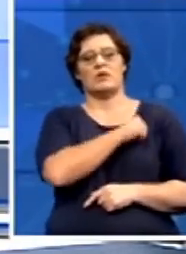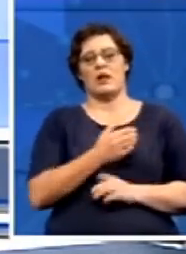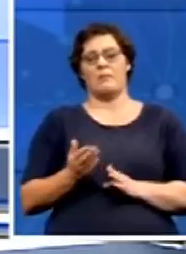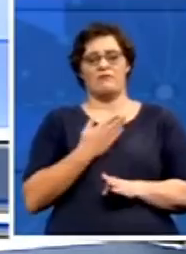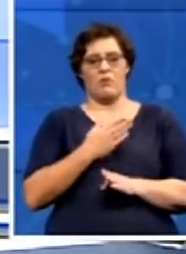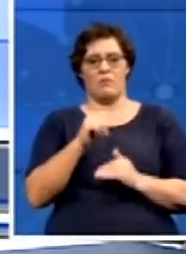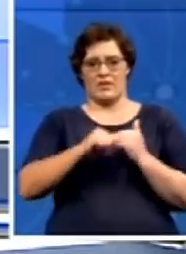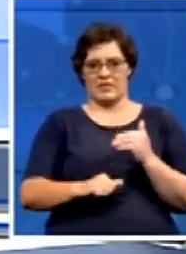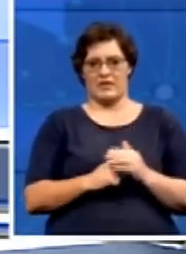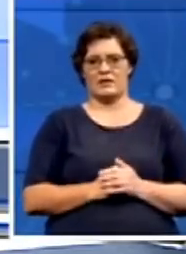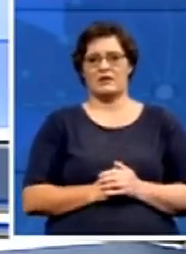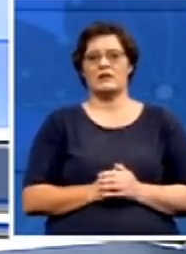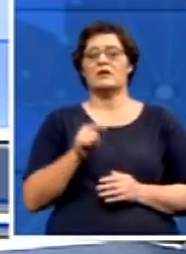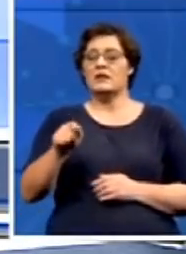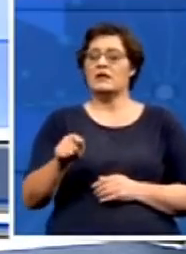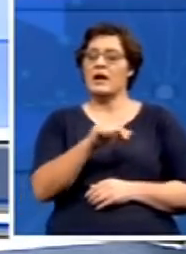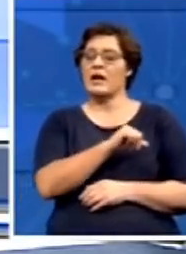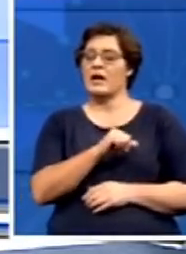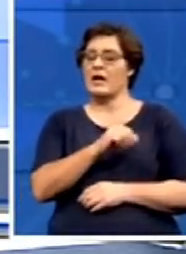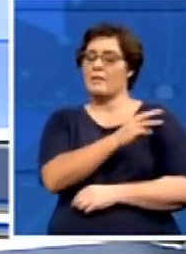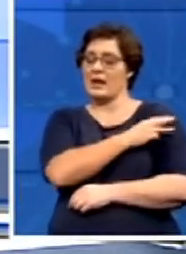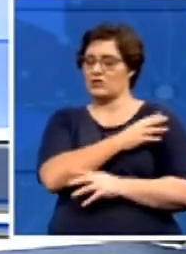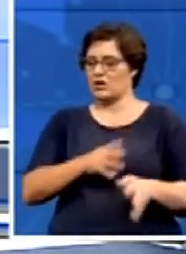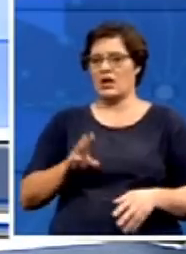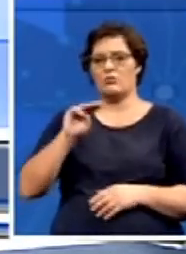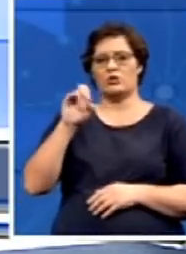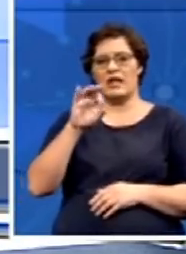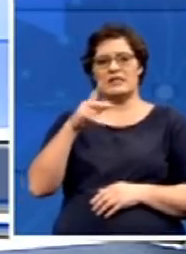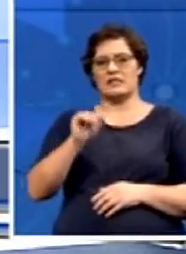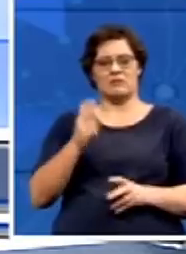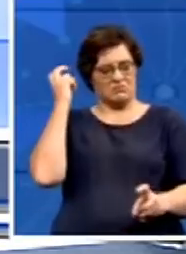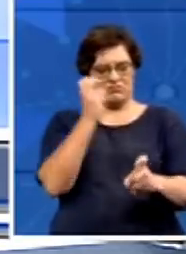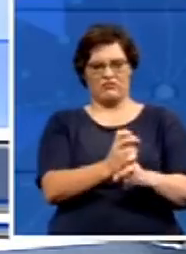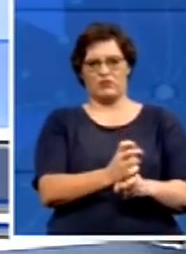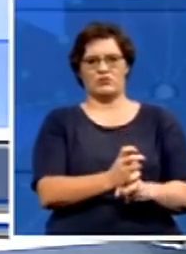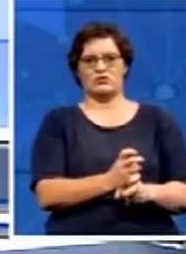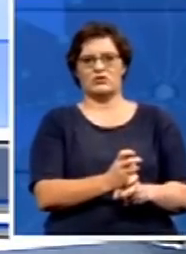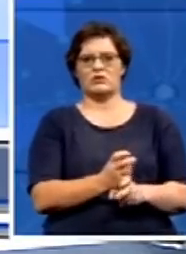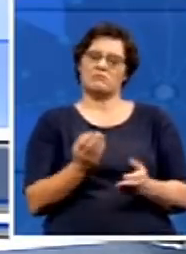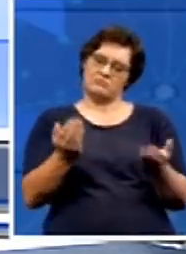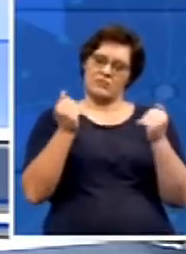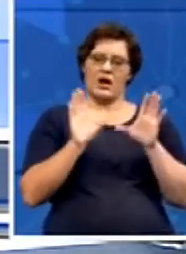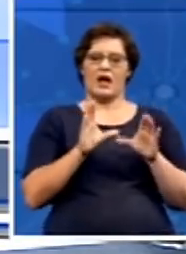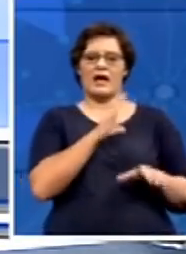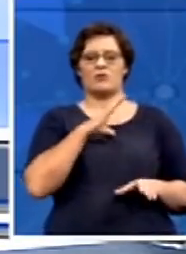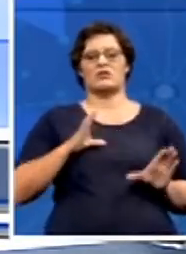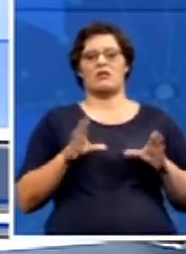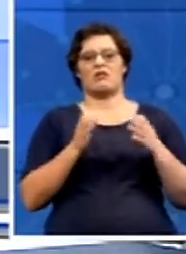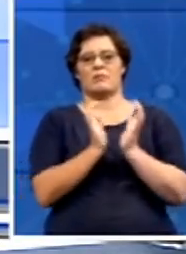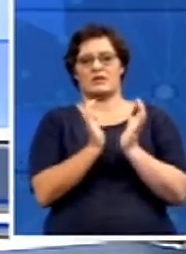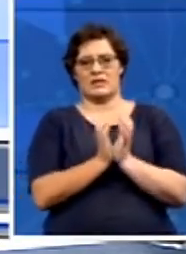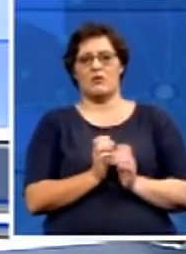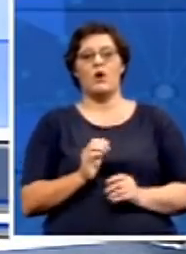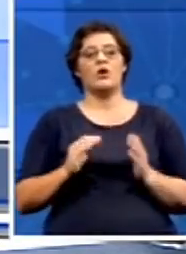manager Sandile Btelezi allegedly refused to call a council meeting. This comes after the newly elected council failed